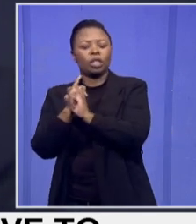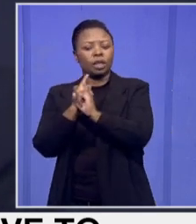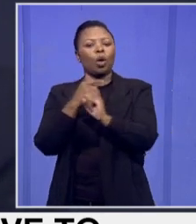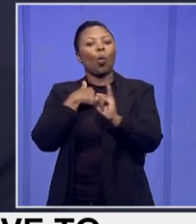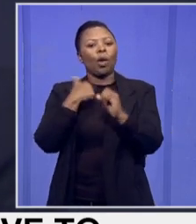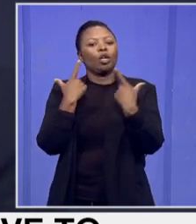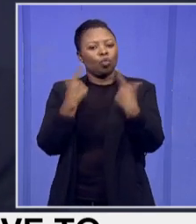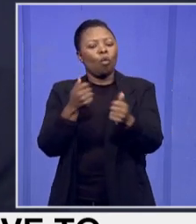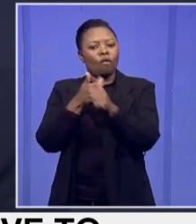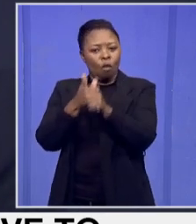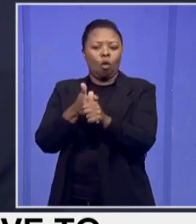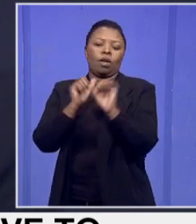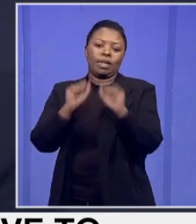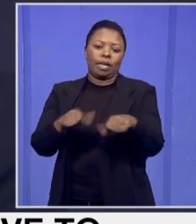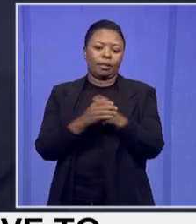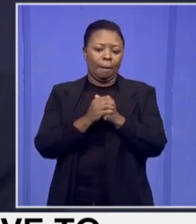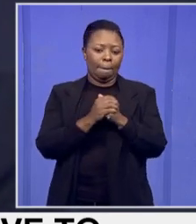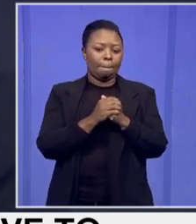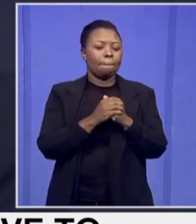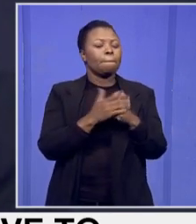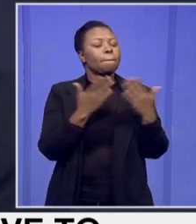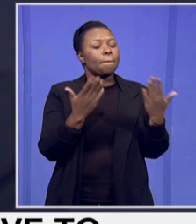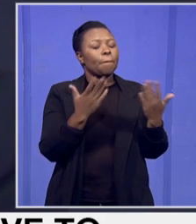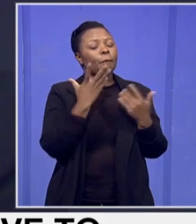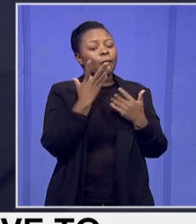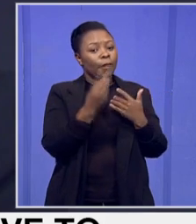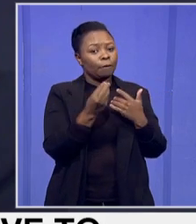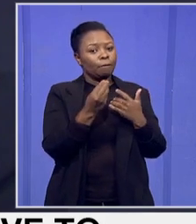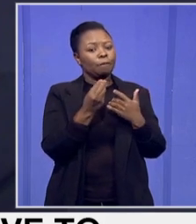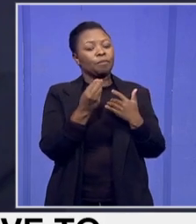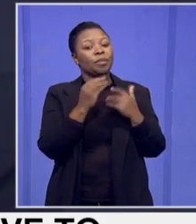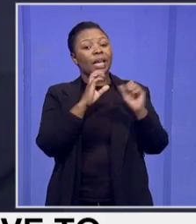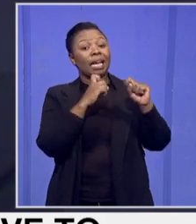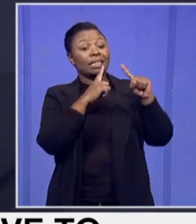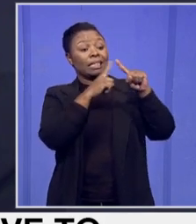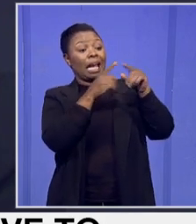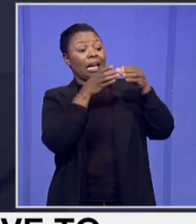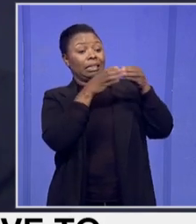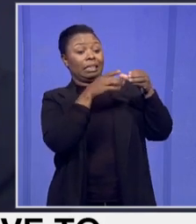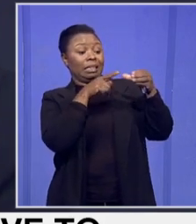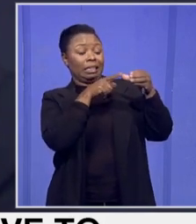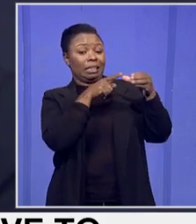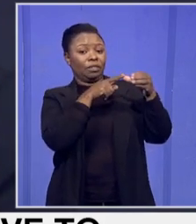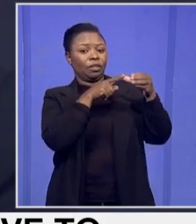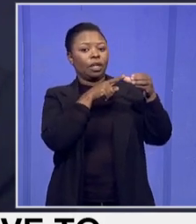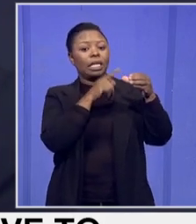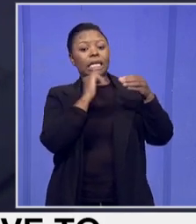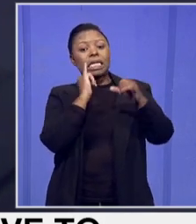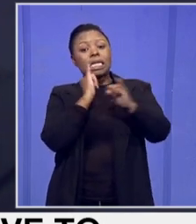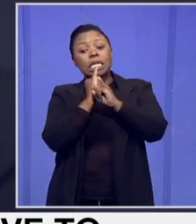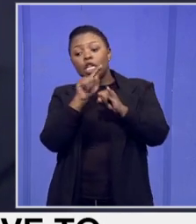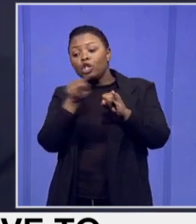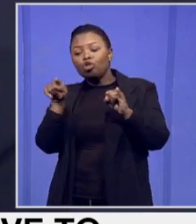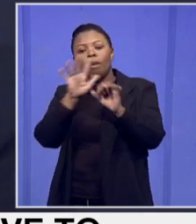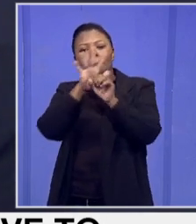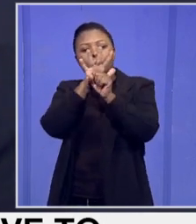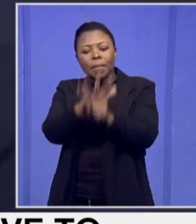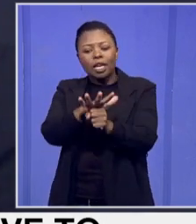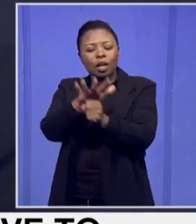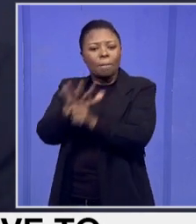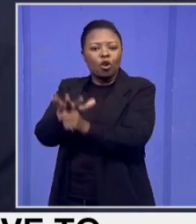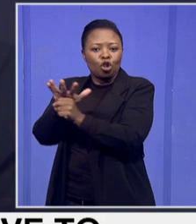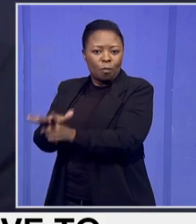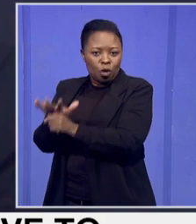a situation where executives sometimes put pressure on these institutions and even